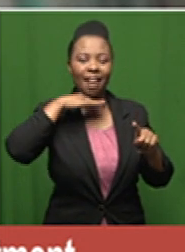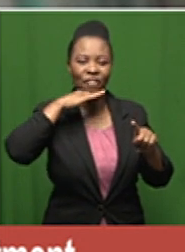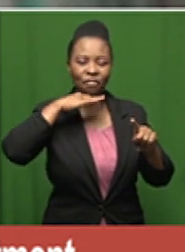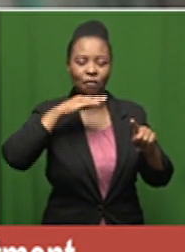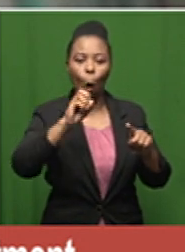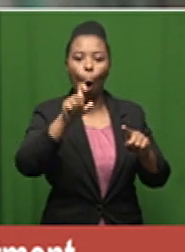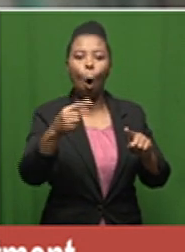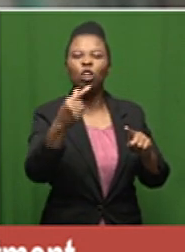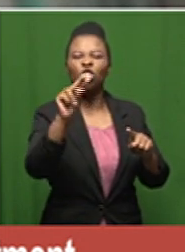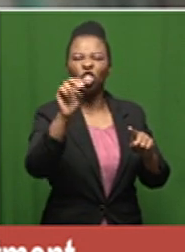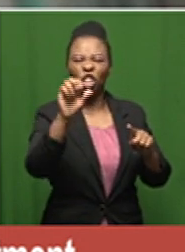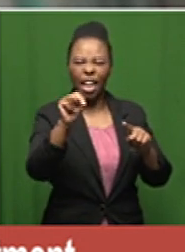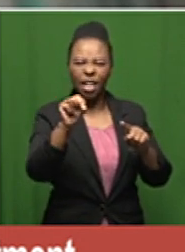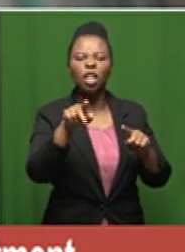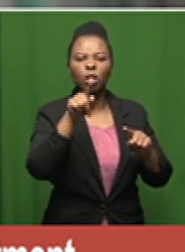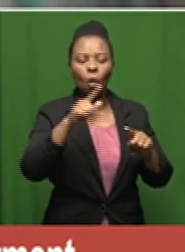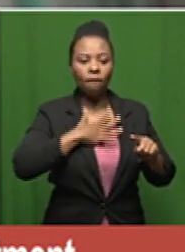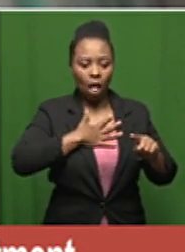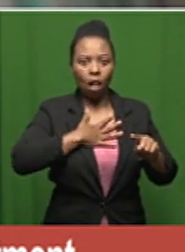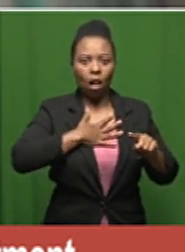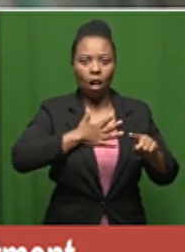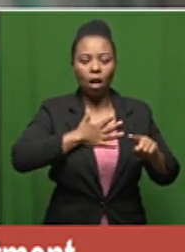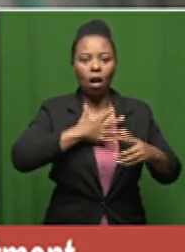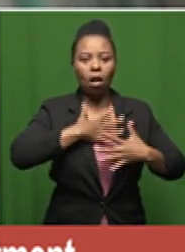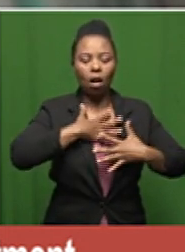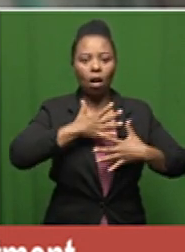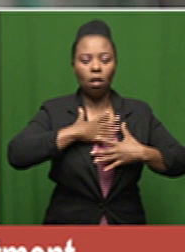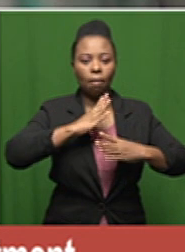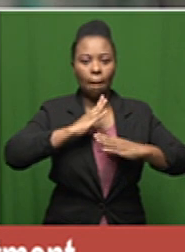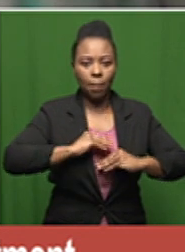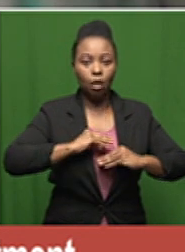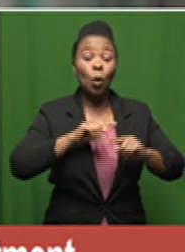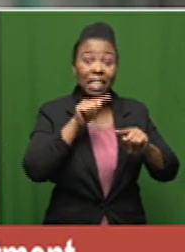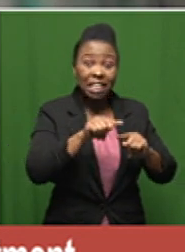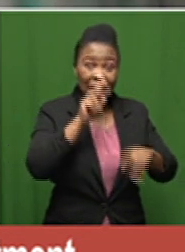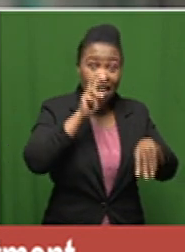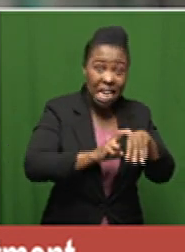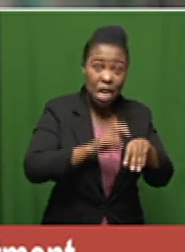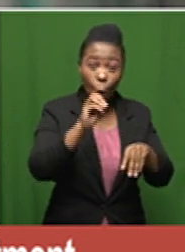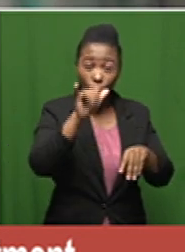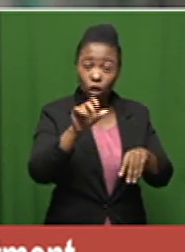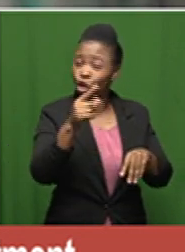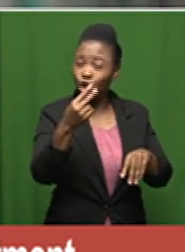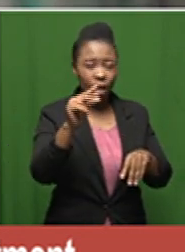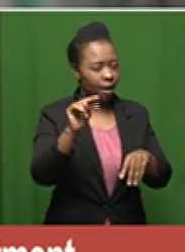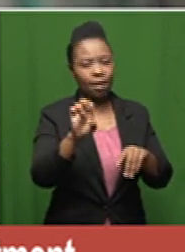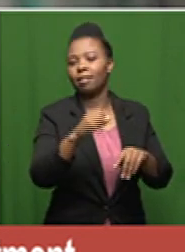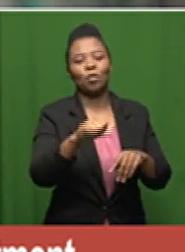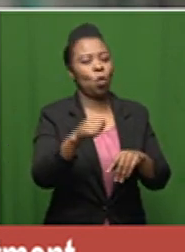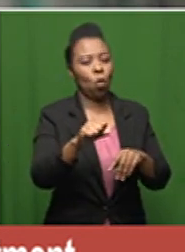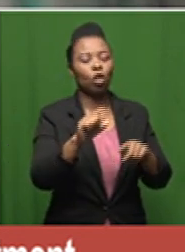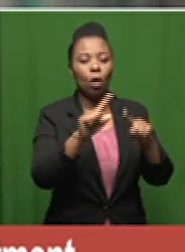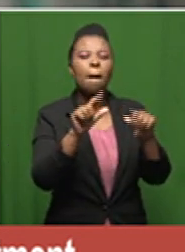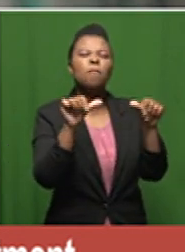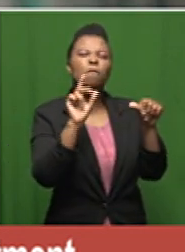sensation which makes you feel short of breath and those patients do not require oxygen so it is important to actually measure